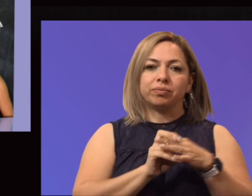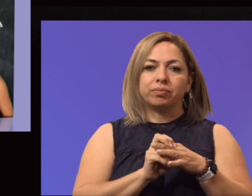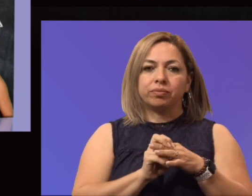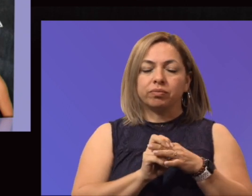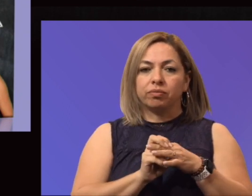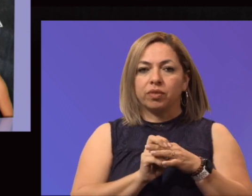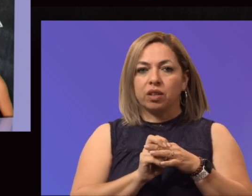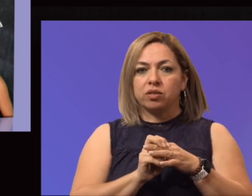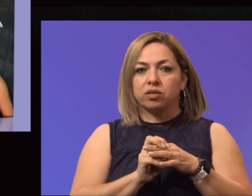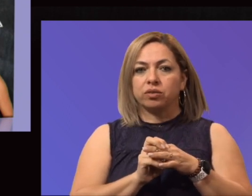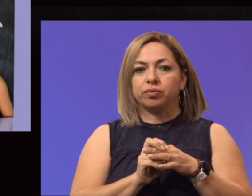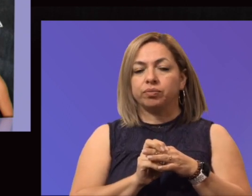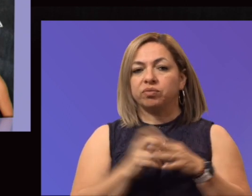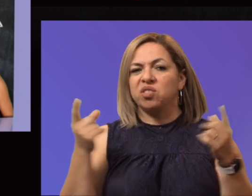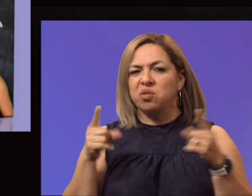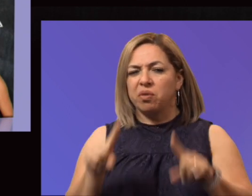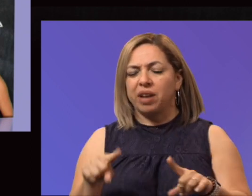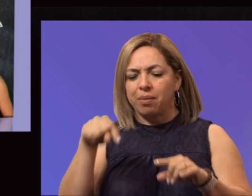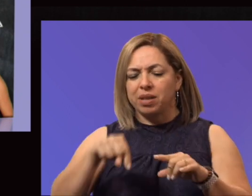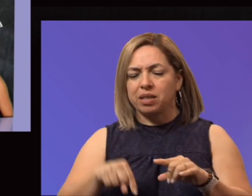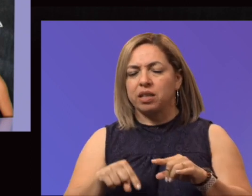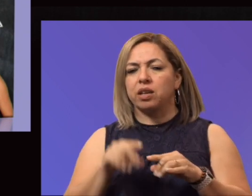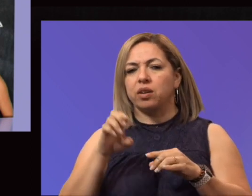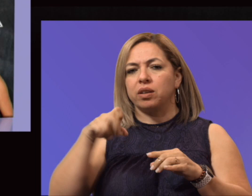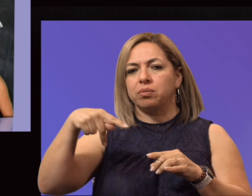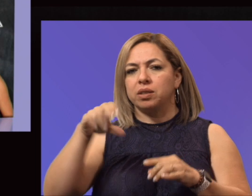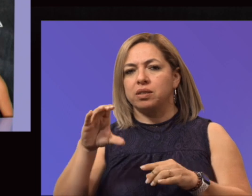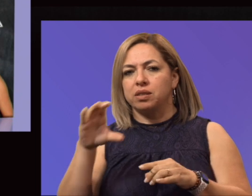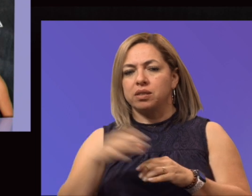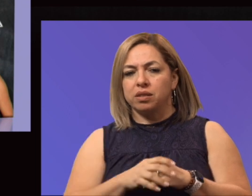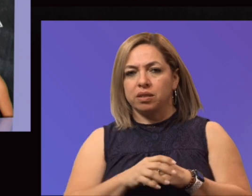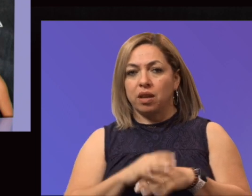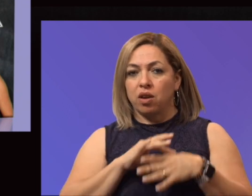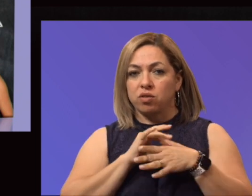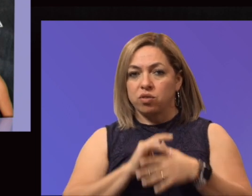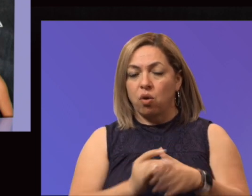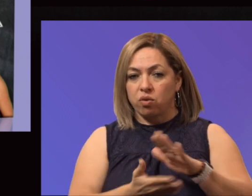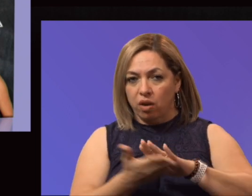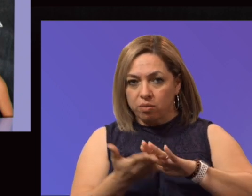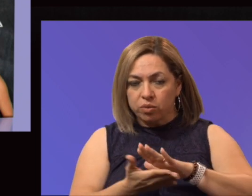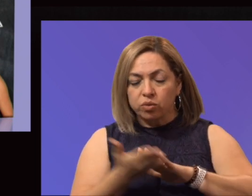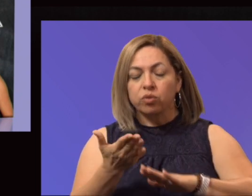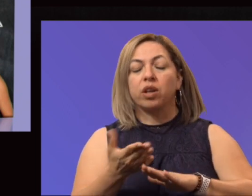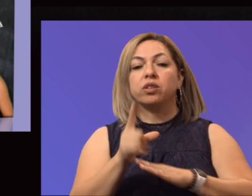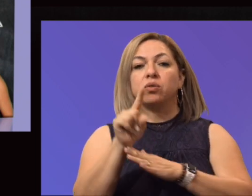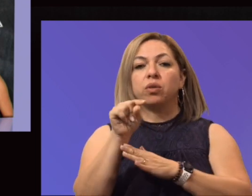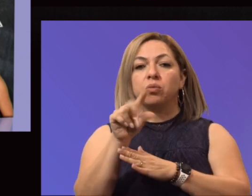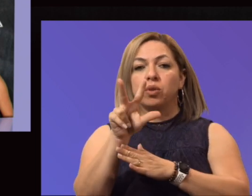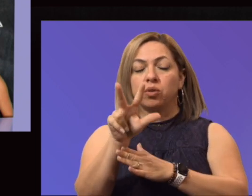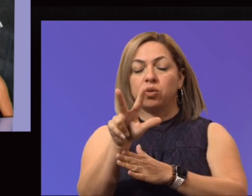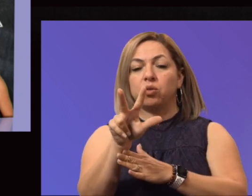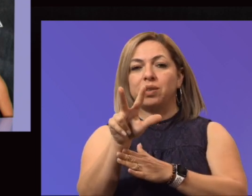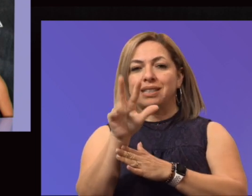up, where El Paso Community College did. So, core operations remained at $1.36 million. Our contact hours